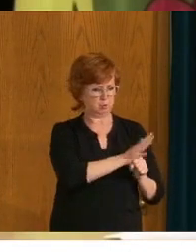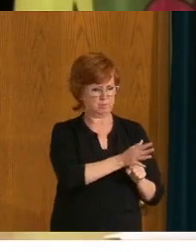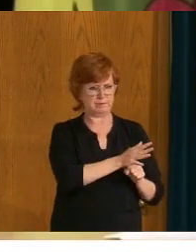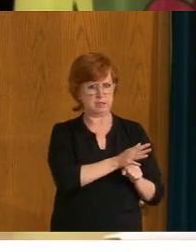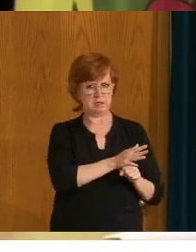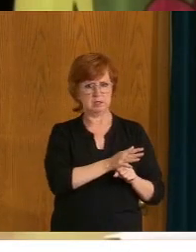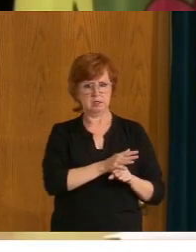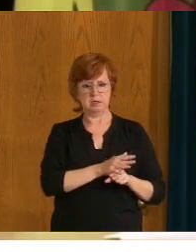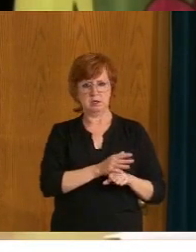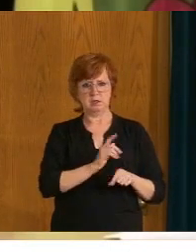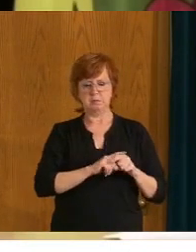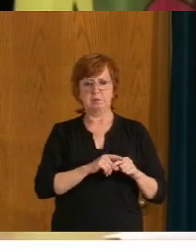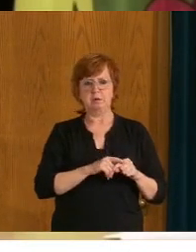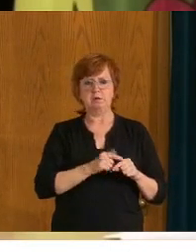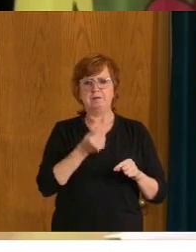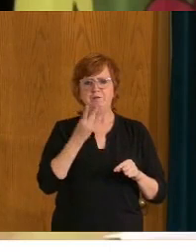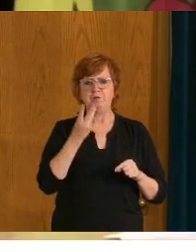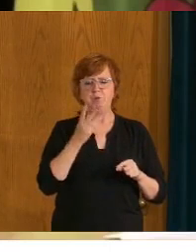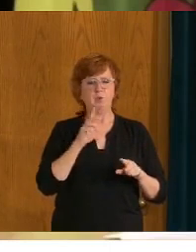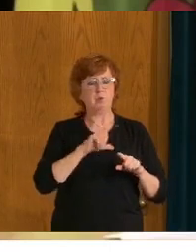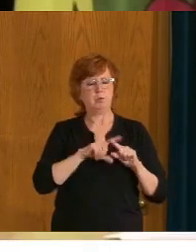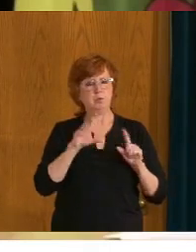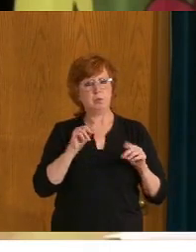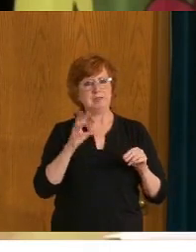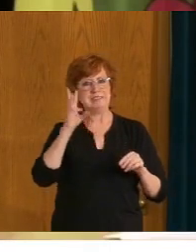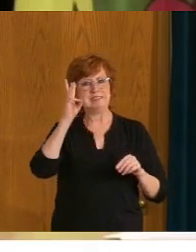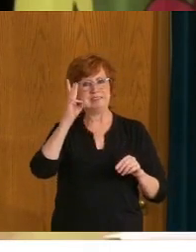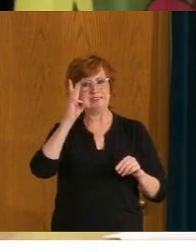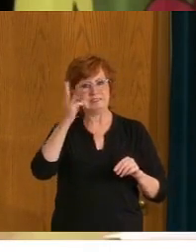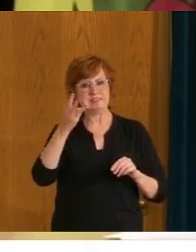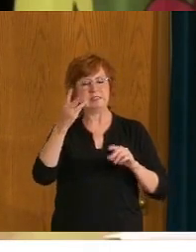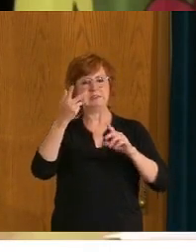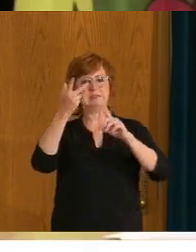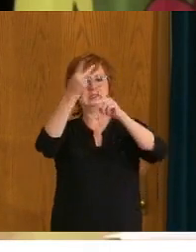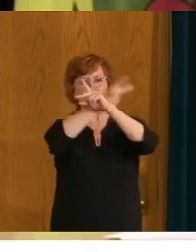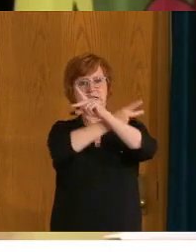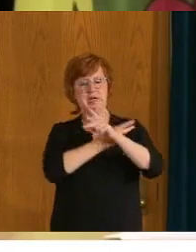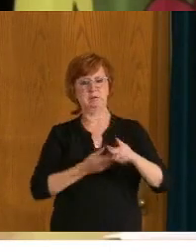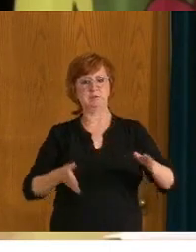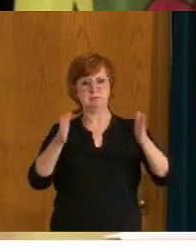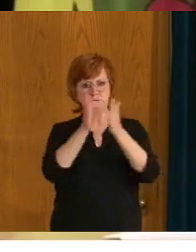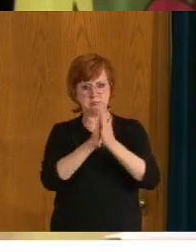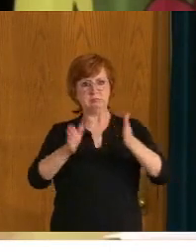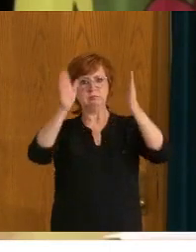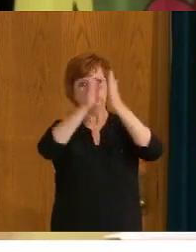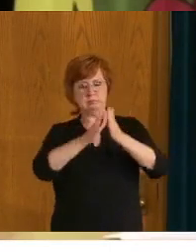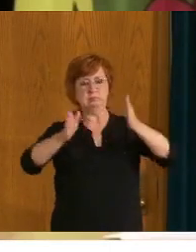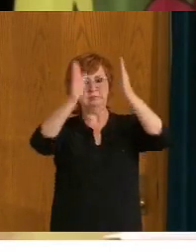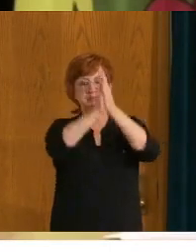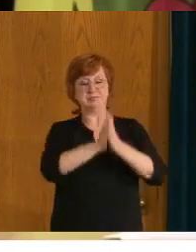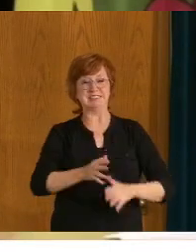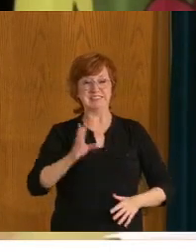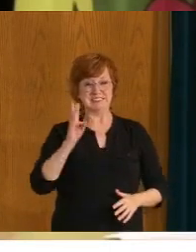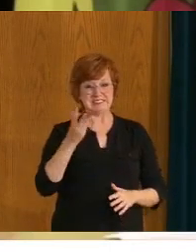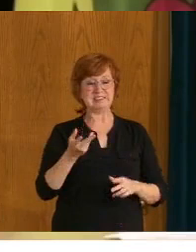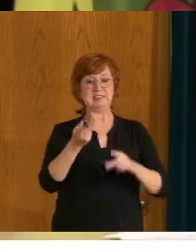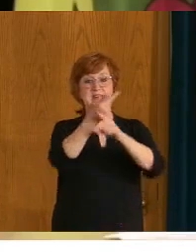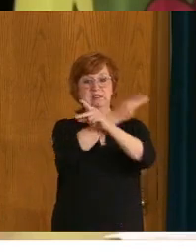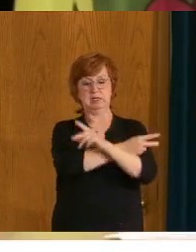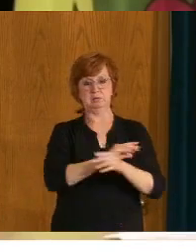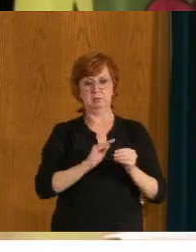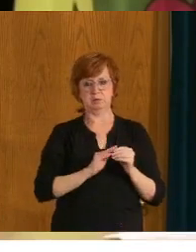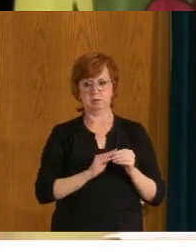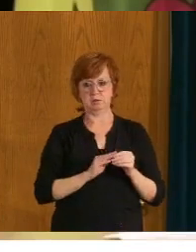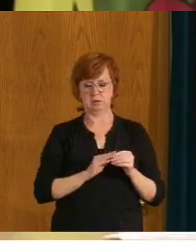it was several times more. I believe they said about six times more. I'm just wondering whether you think that we've detected all of the COVID